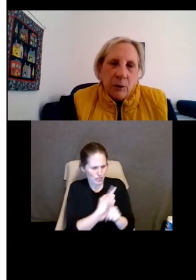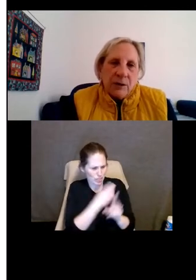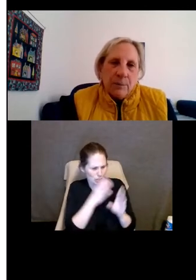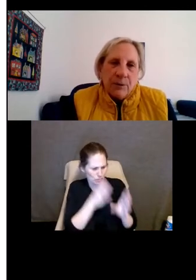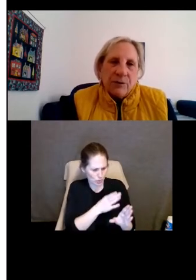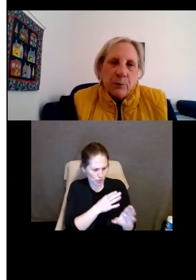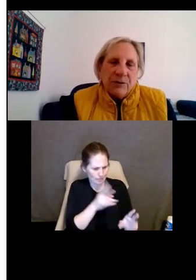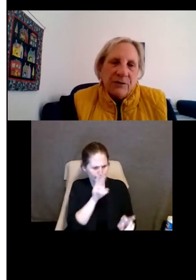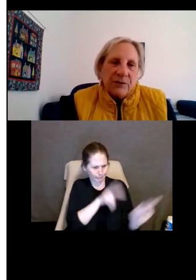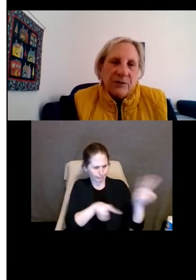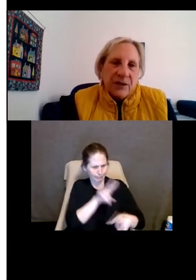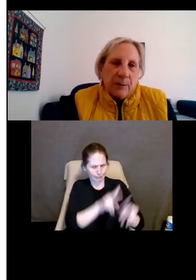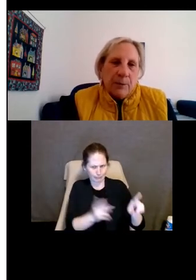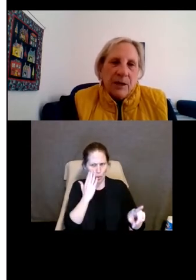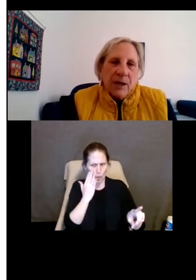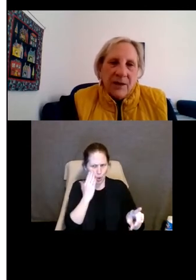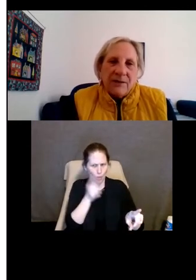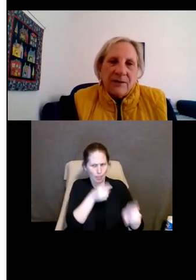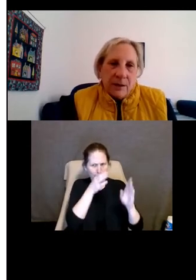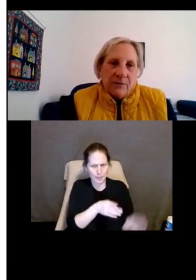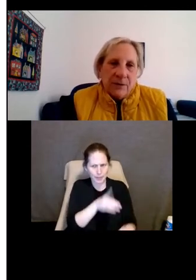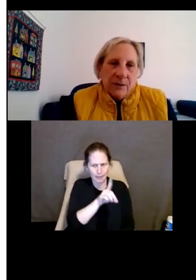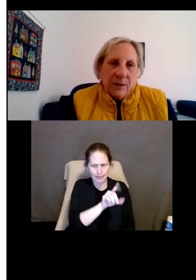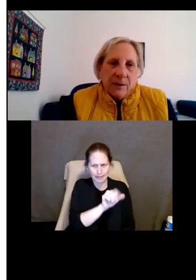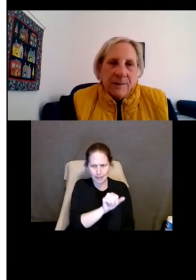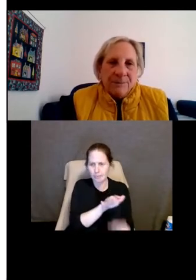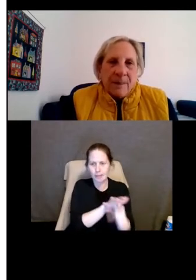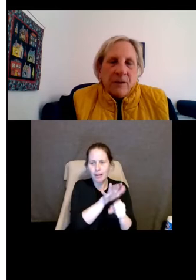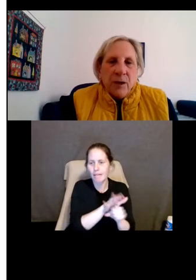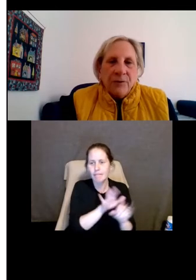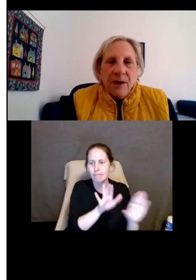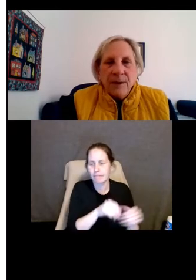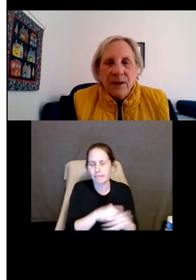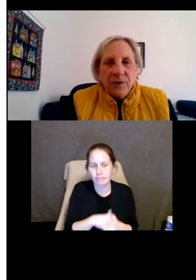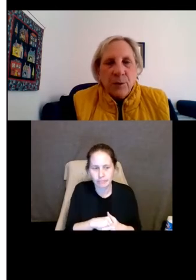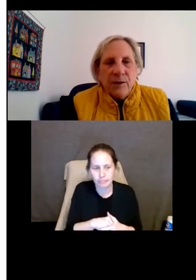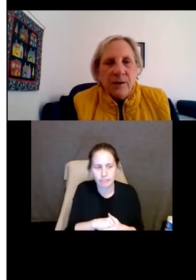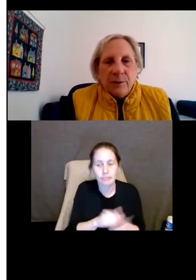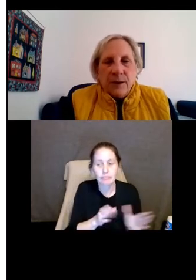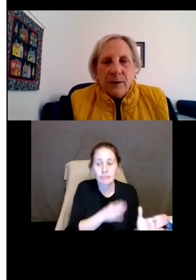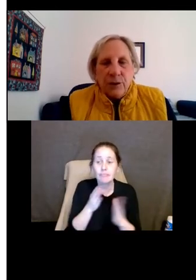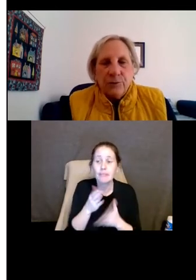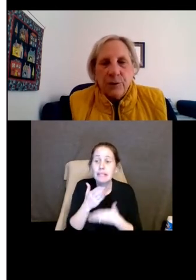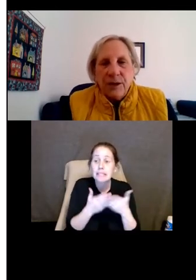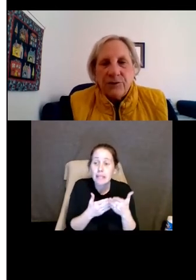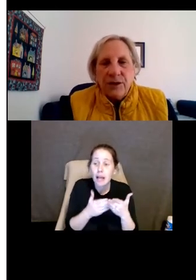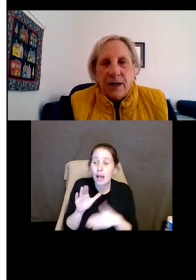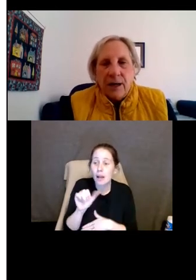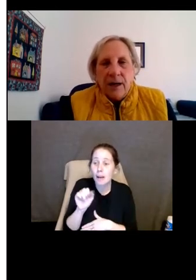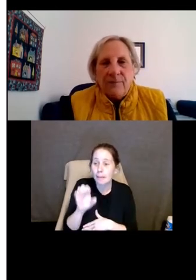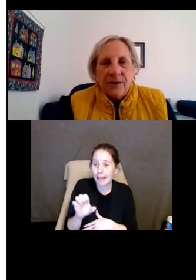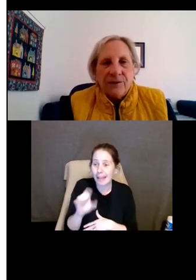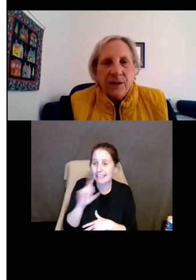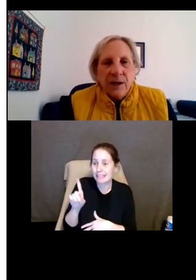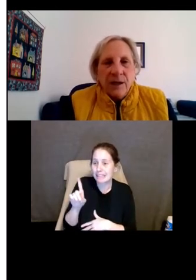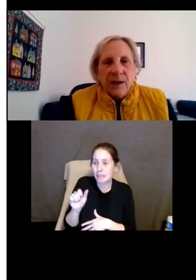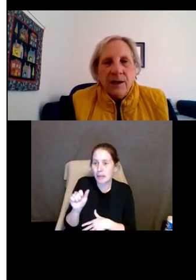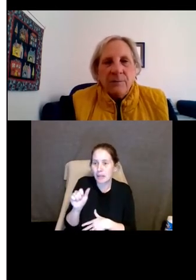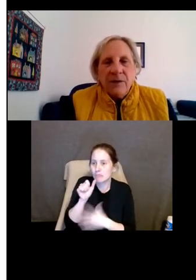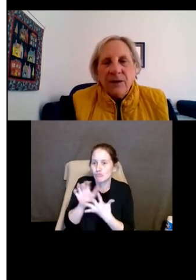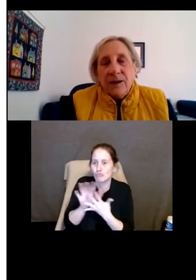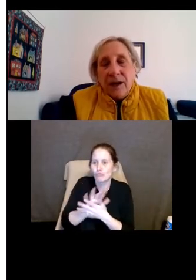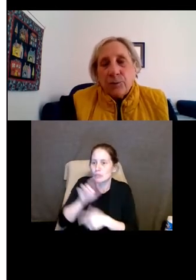the person was disabled, that's enough. There are some cases where the disability truly is not obvious.